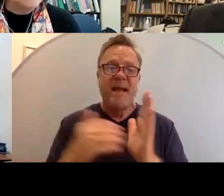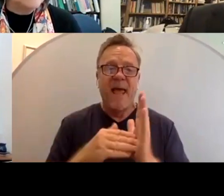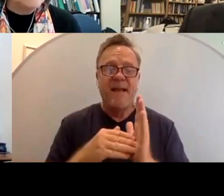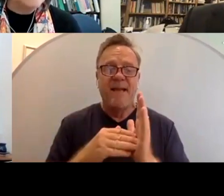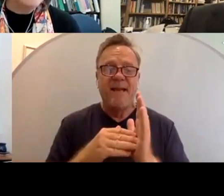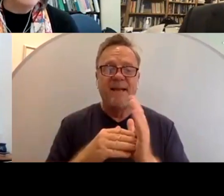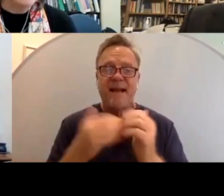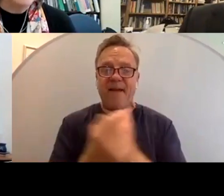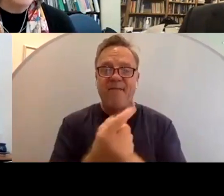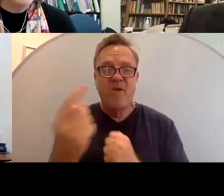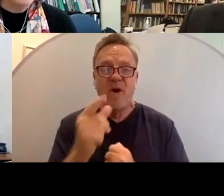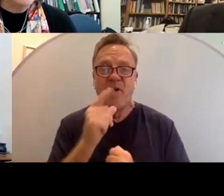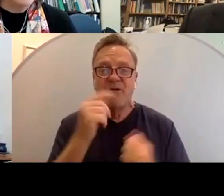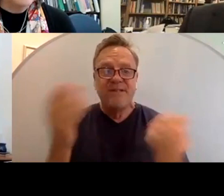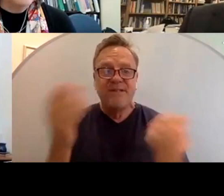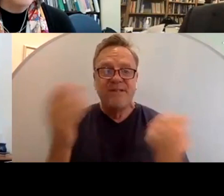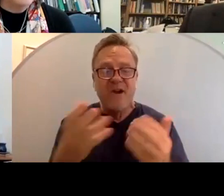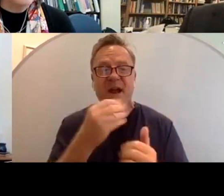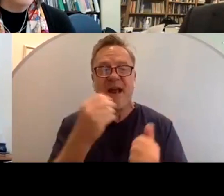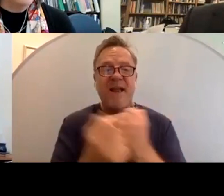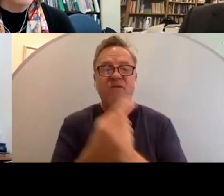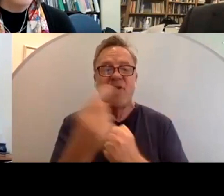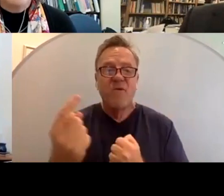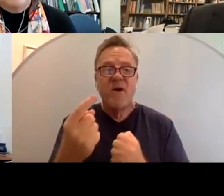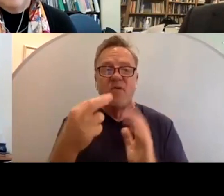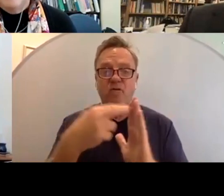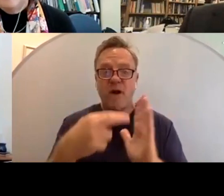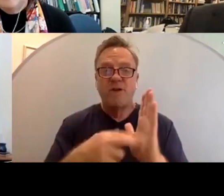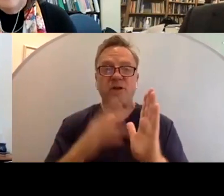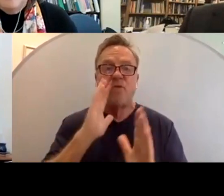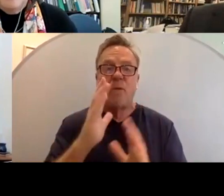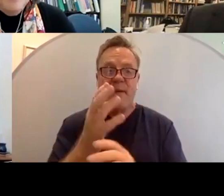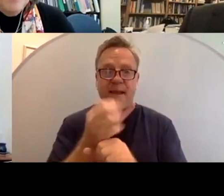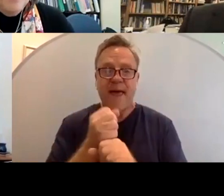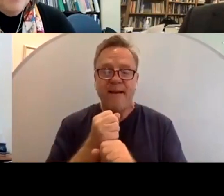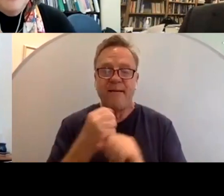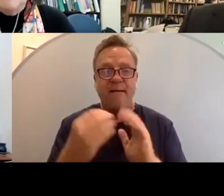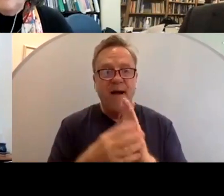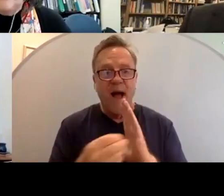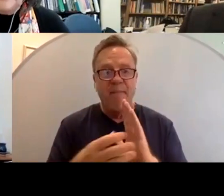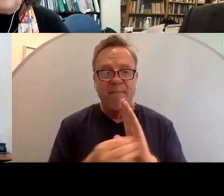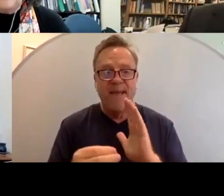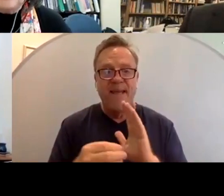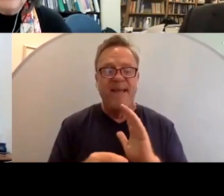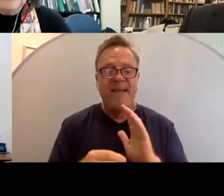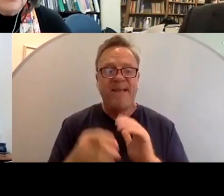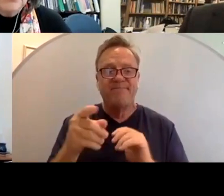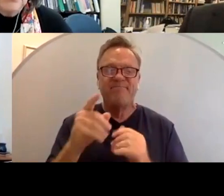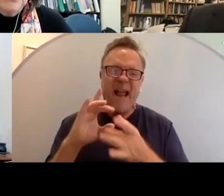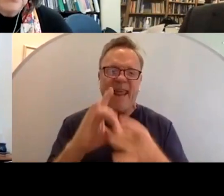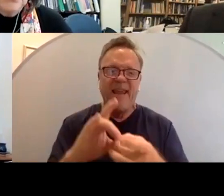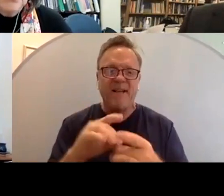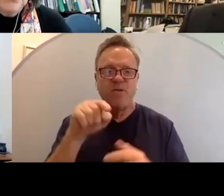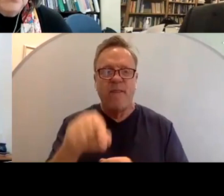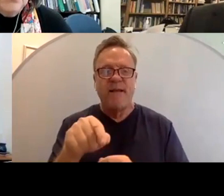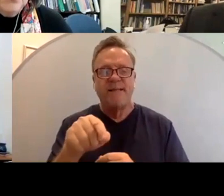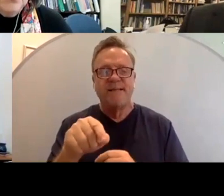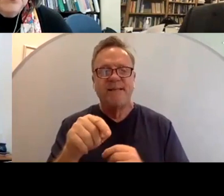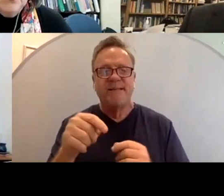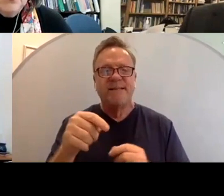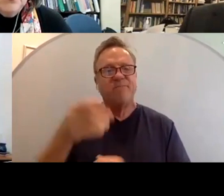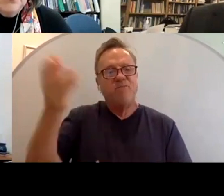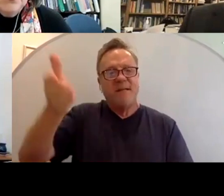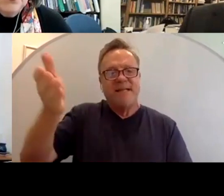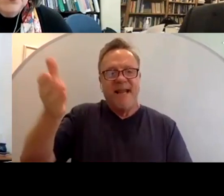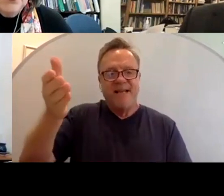everyone who's here and everyone who registered will be getting a copy of or will be getting the link to this presentation